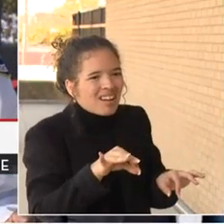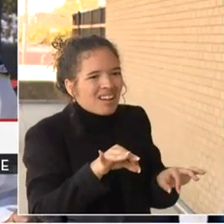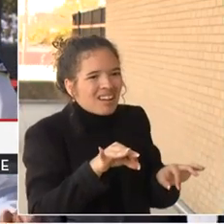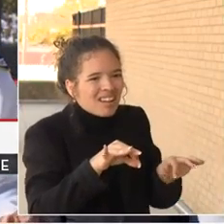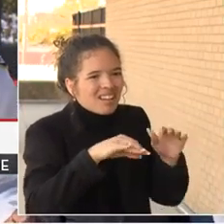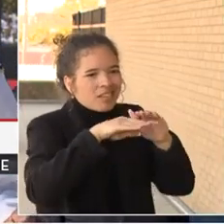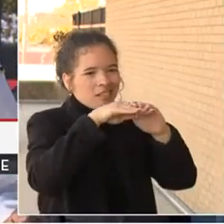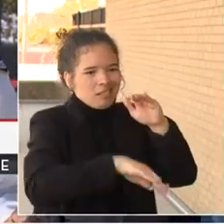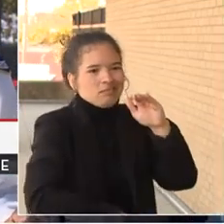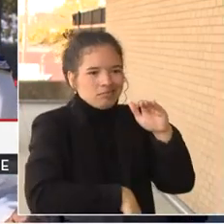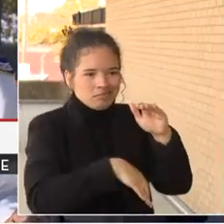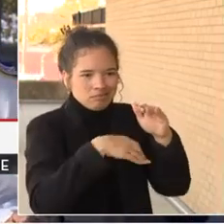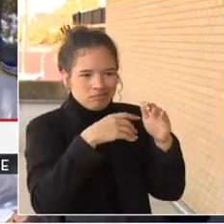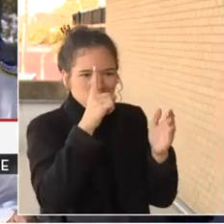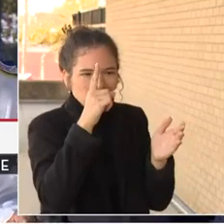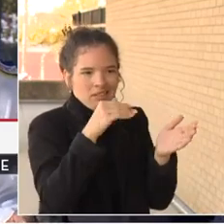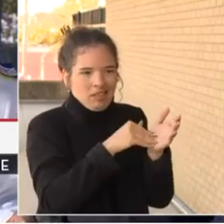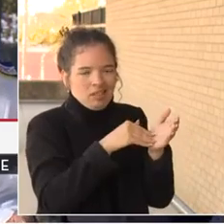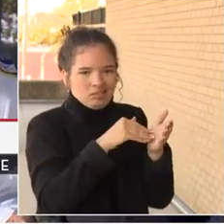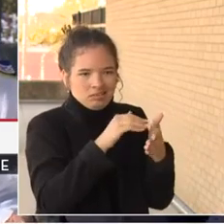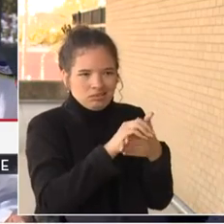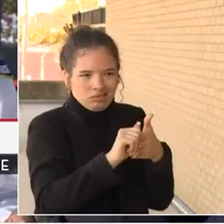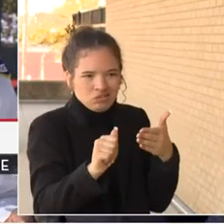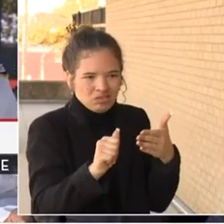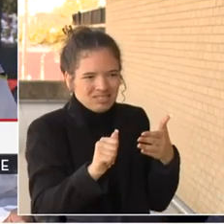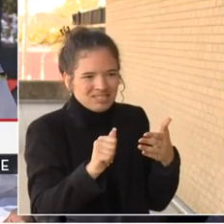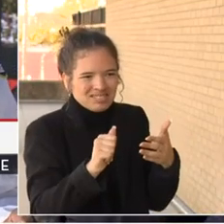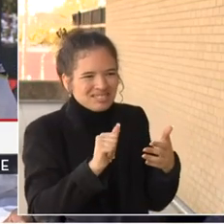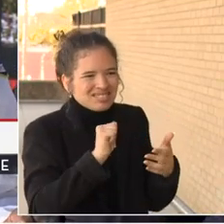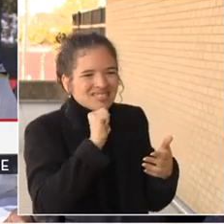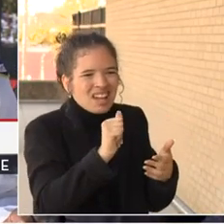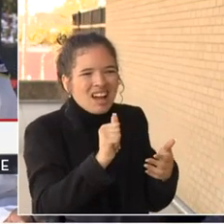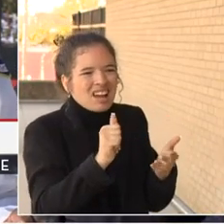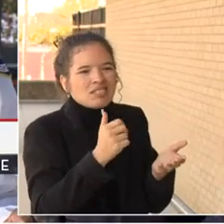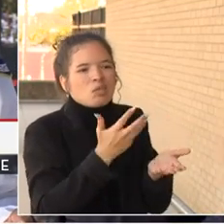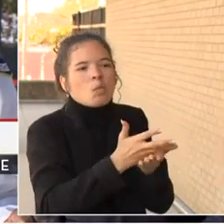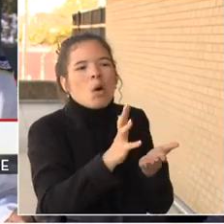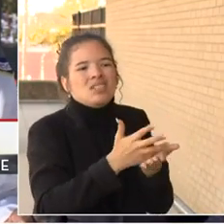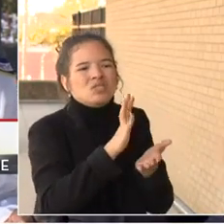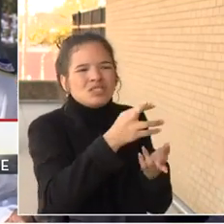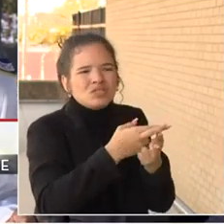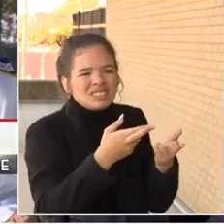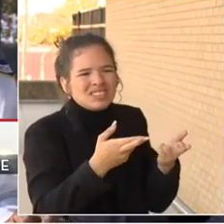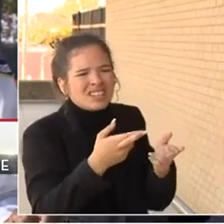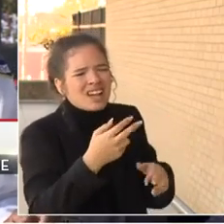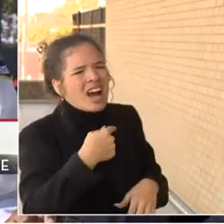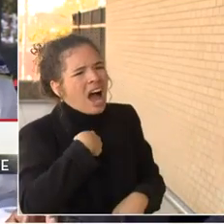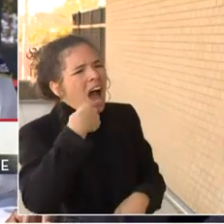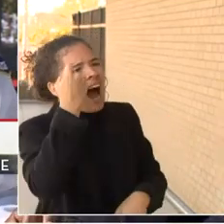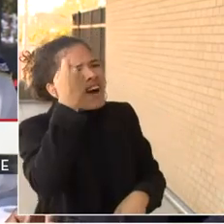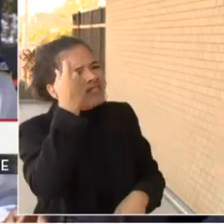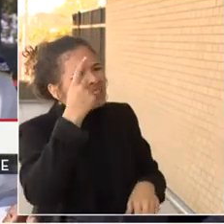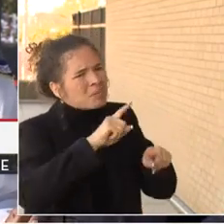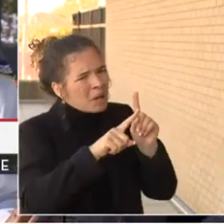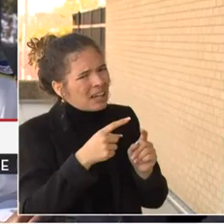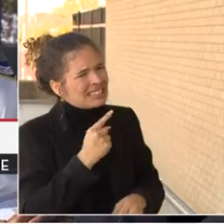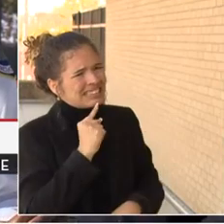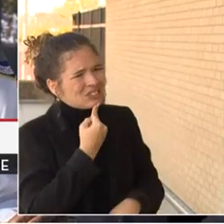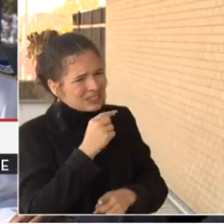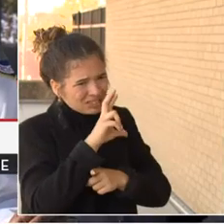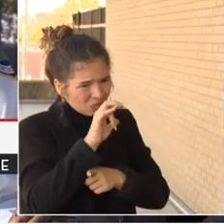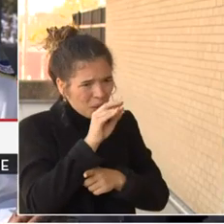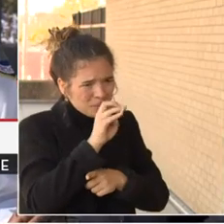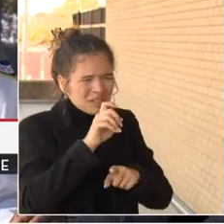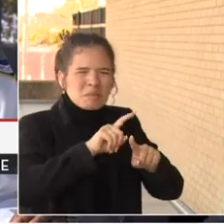permanent resources associated with other crimes that are going on in the district. But it's the power of numbers. If we have